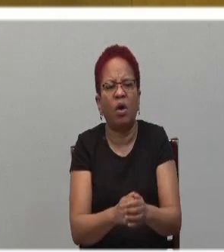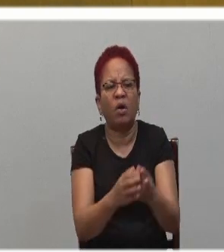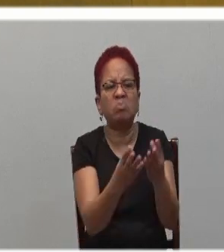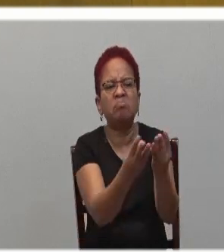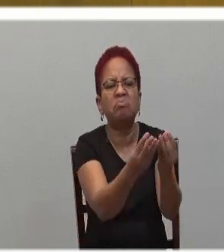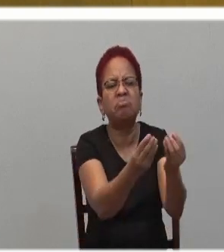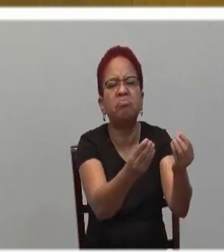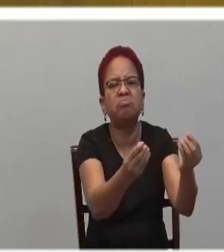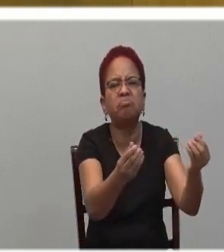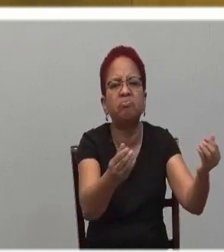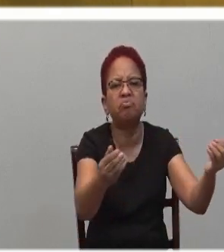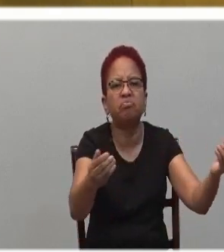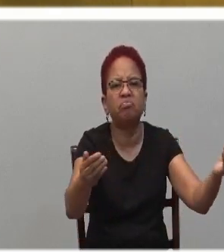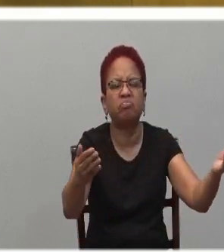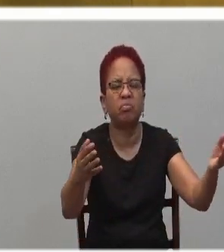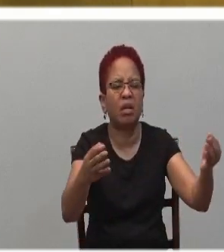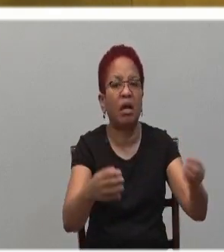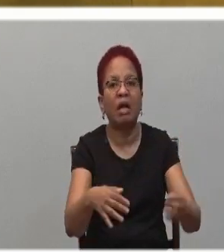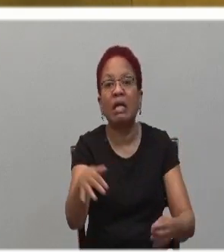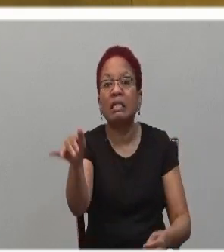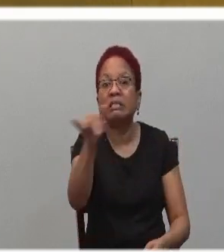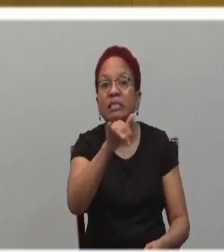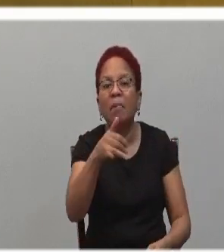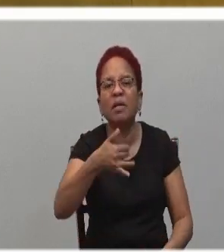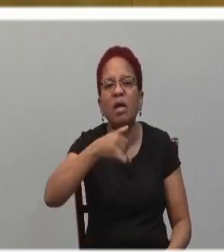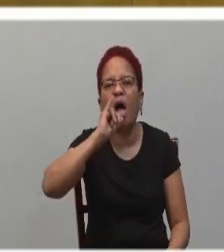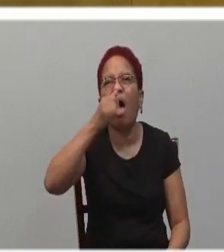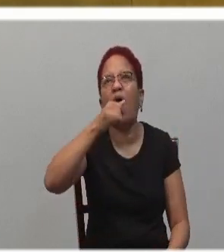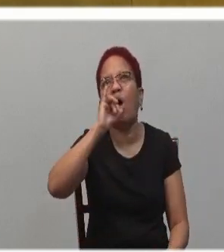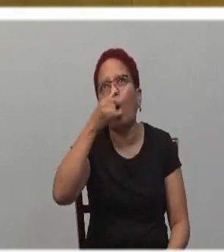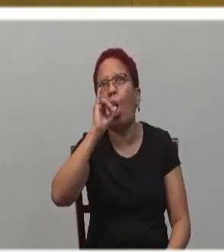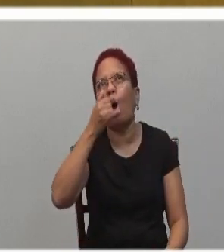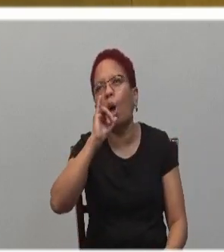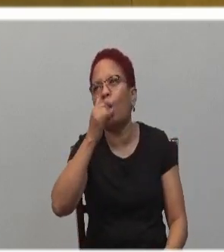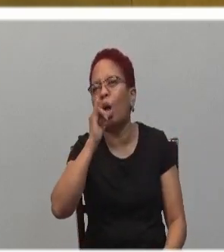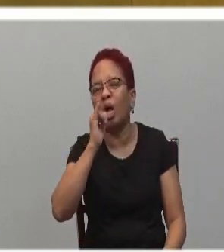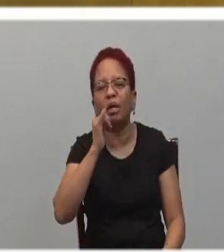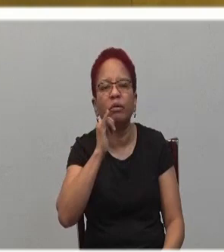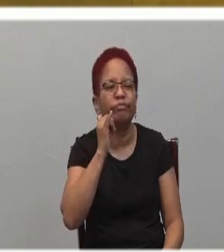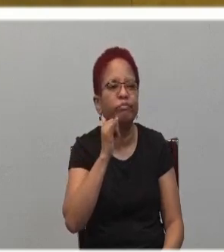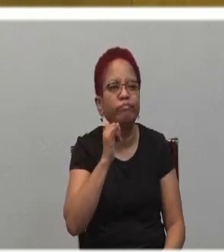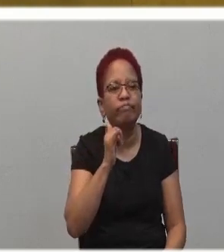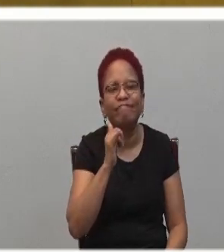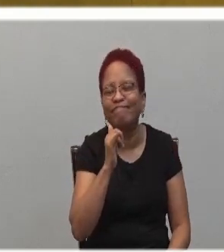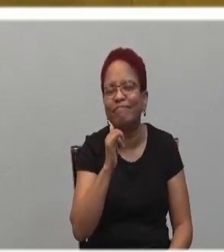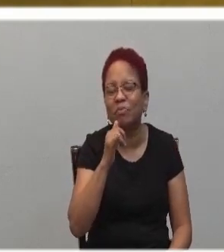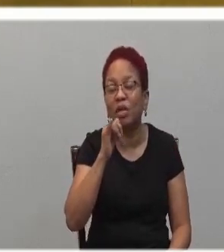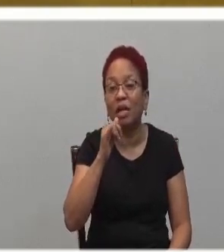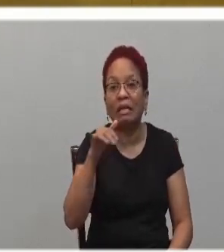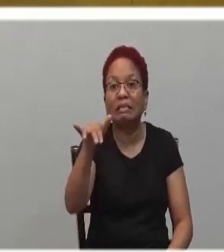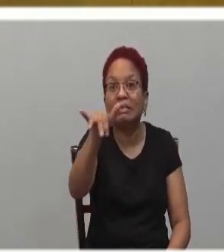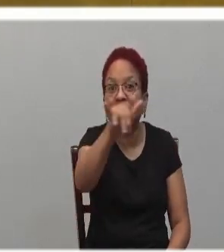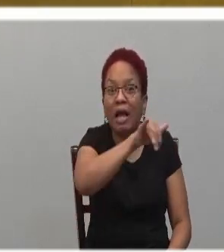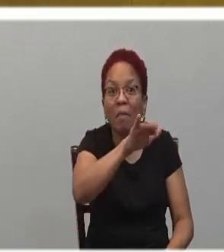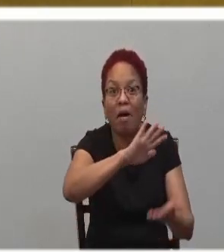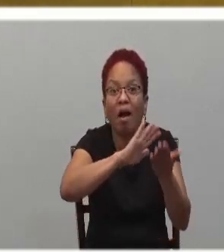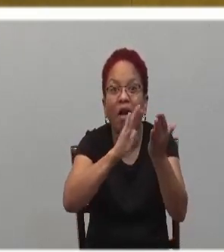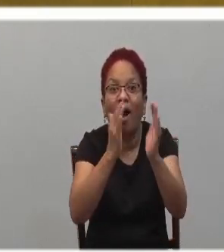Like alcoholics, we have been chasing after the so-called powerful